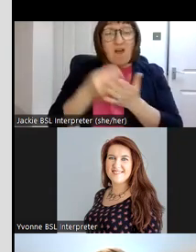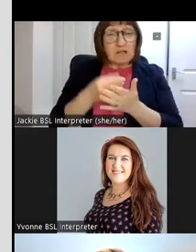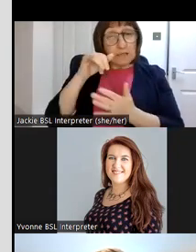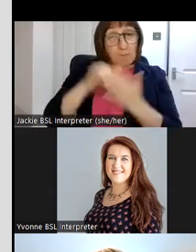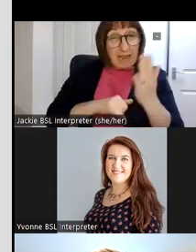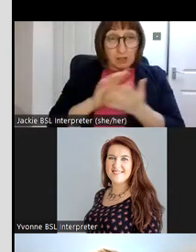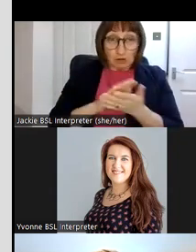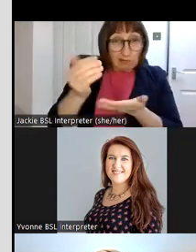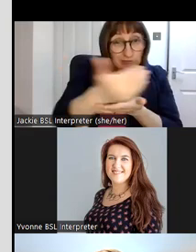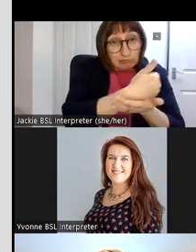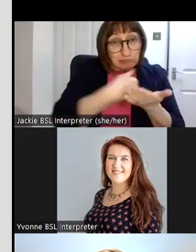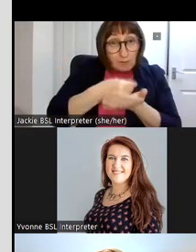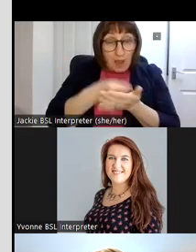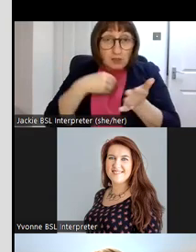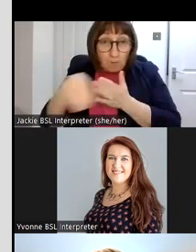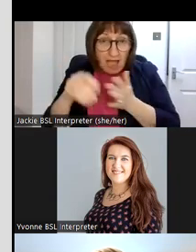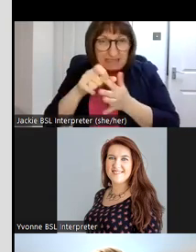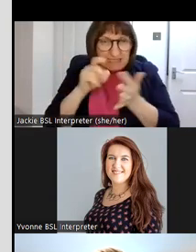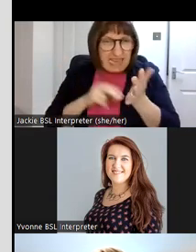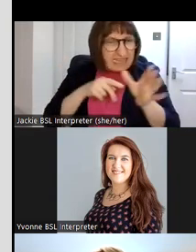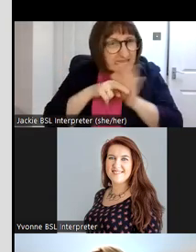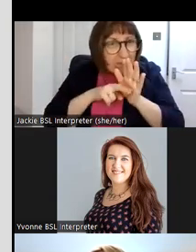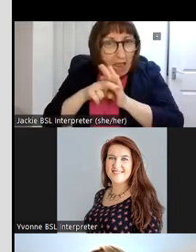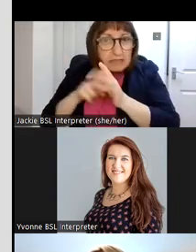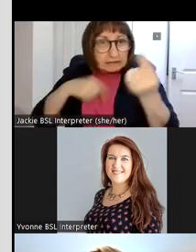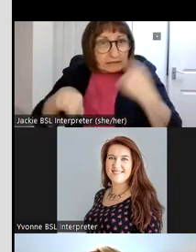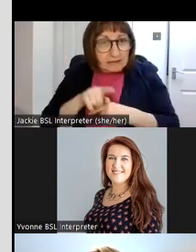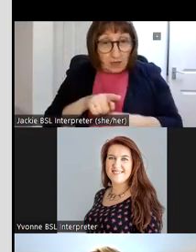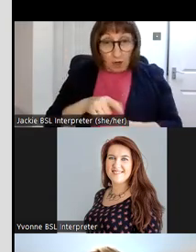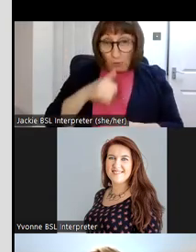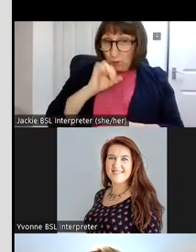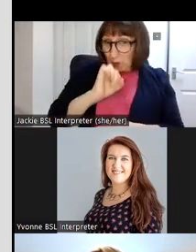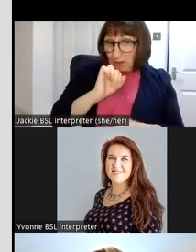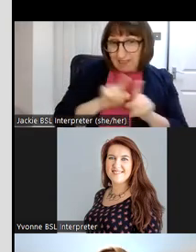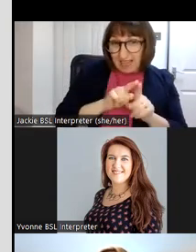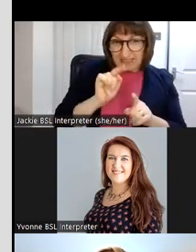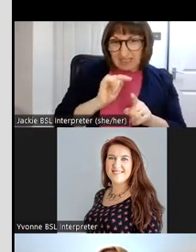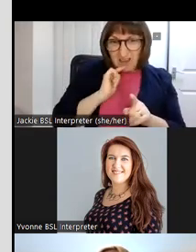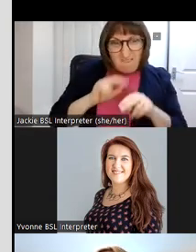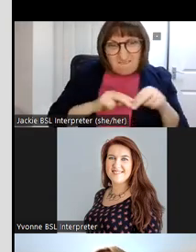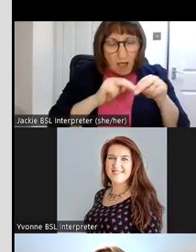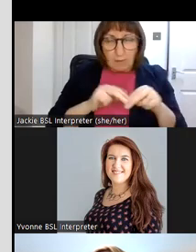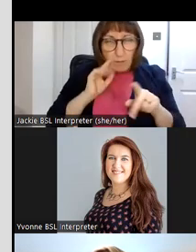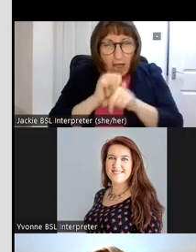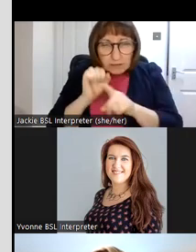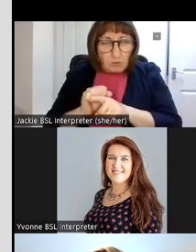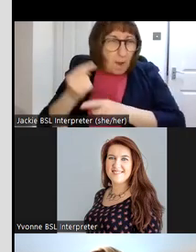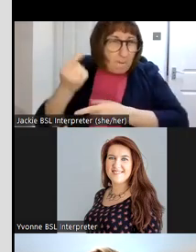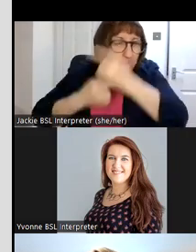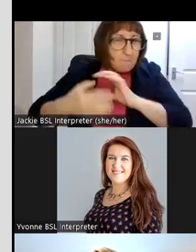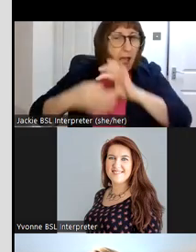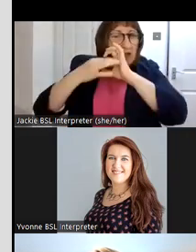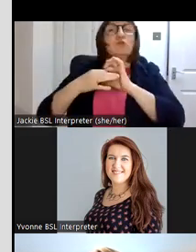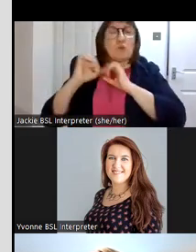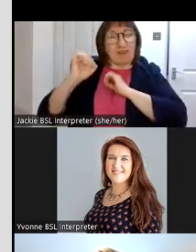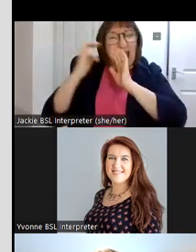uh to purchase dna tests and we used these um families that we could identify back to the blake census